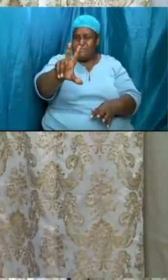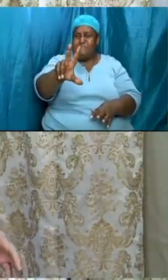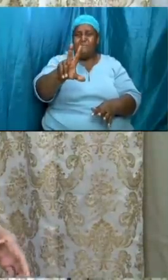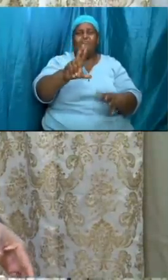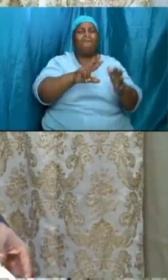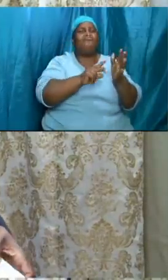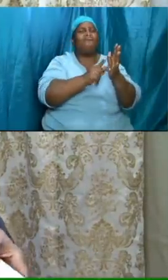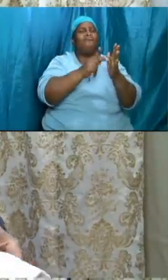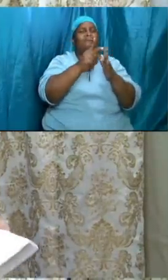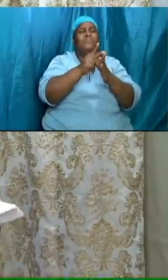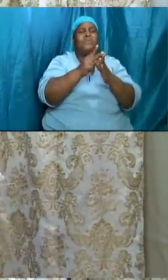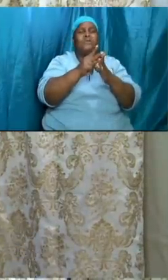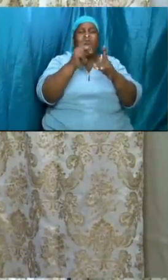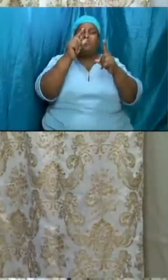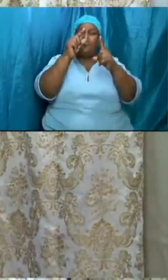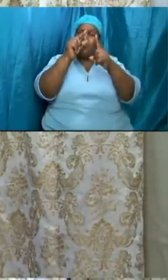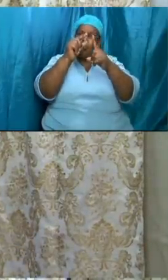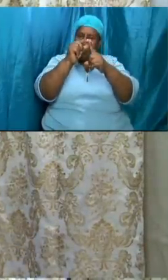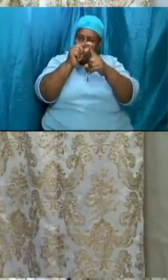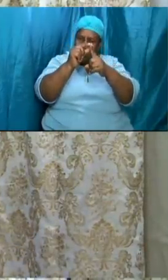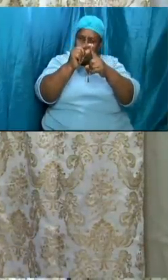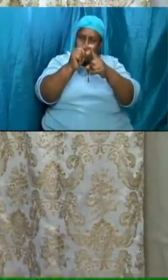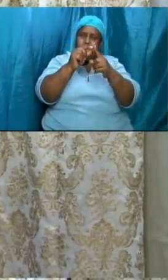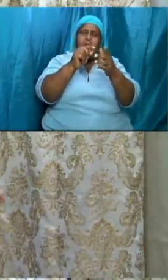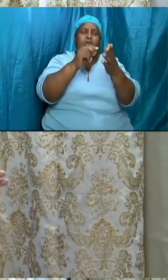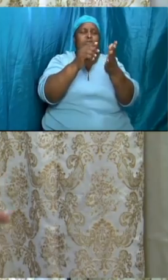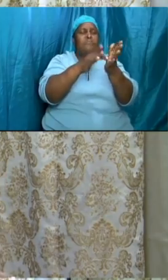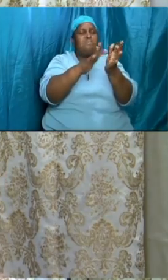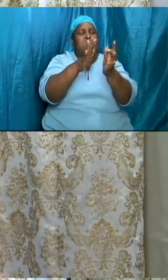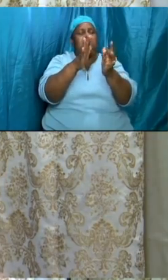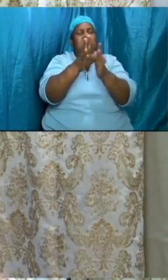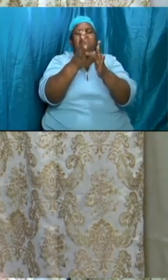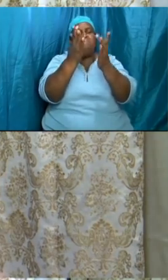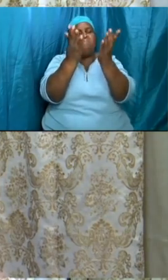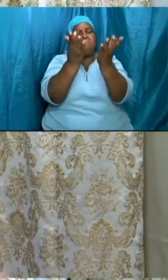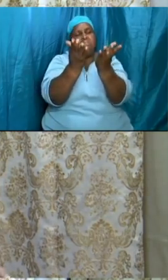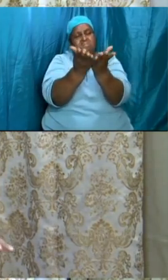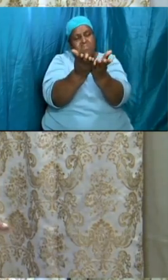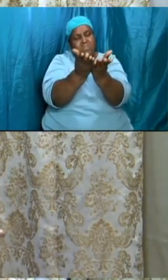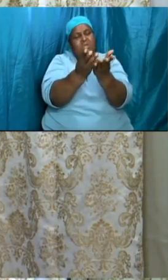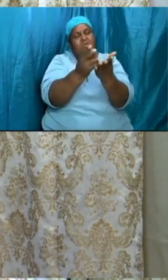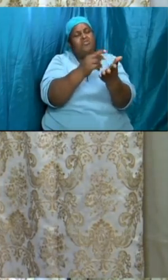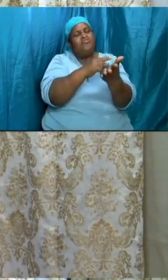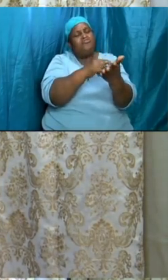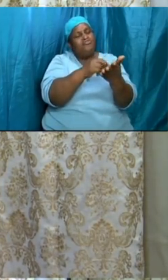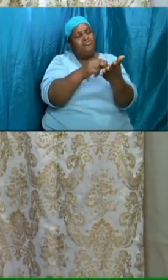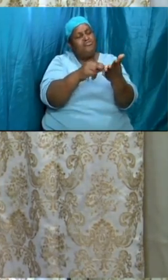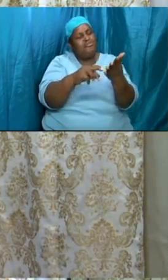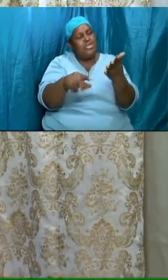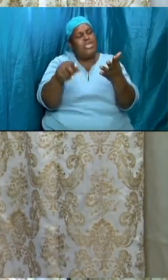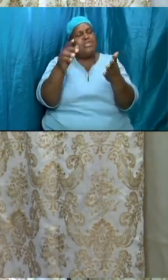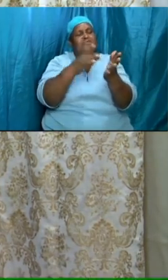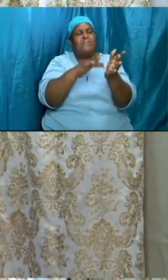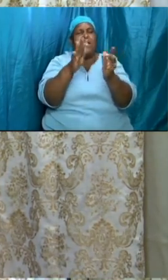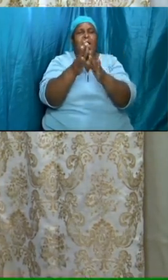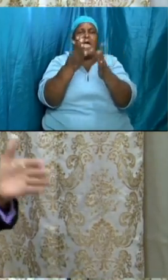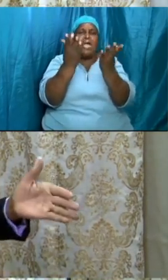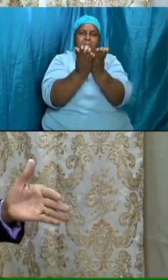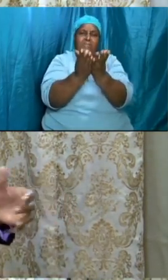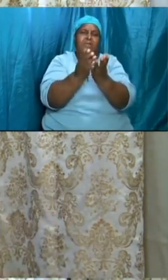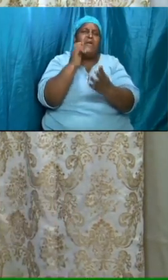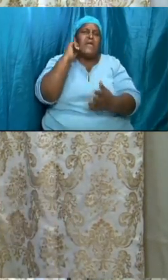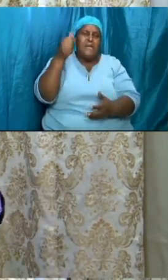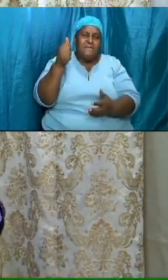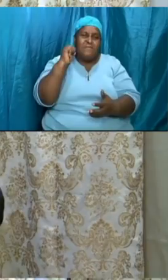the word of almighty god read it every day study it every at a set